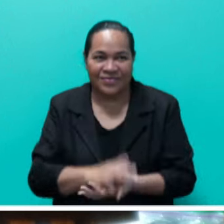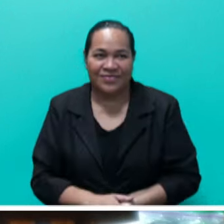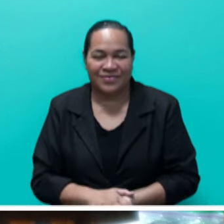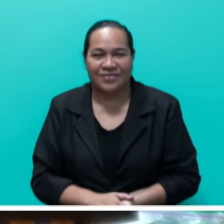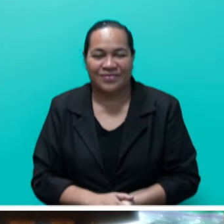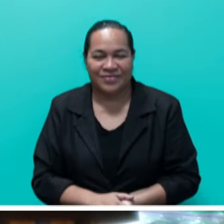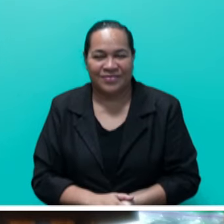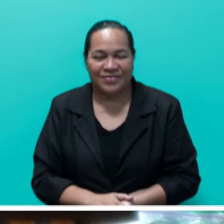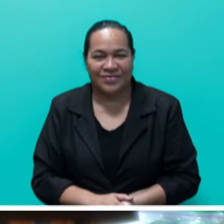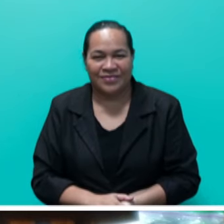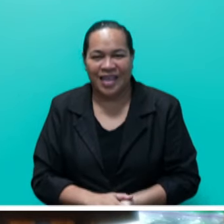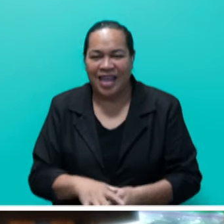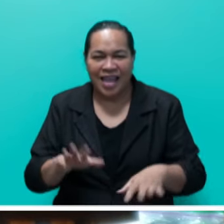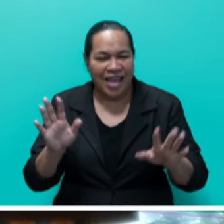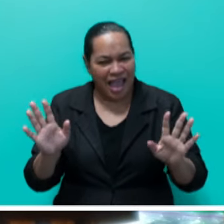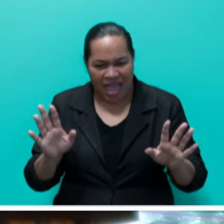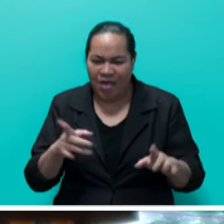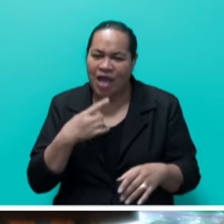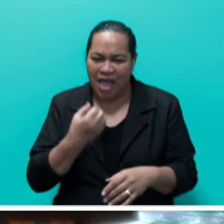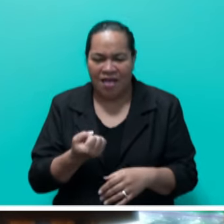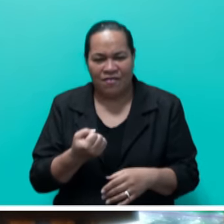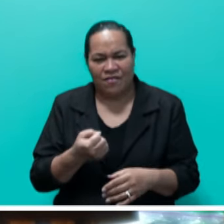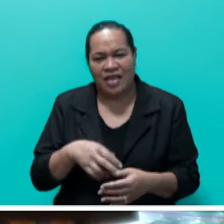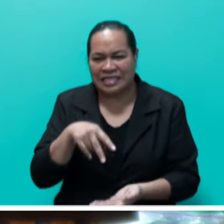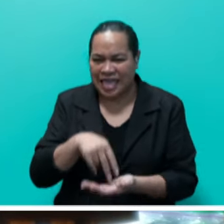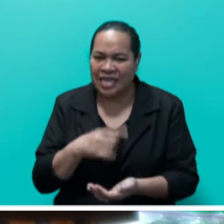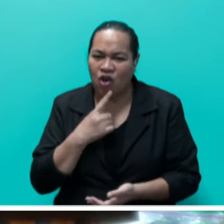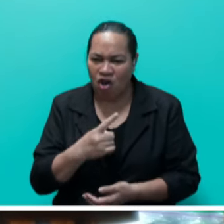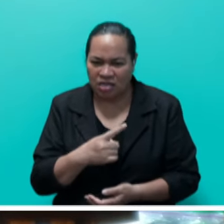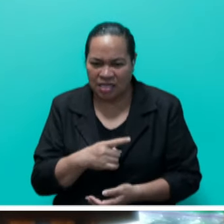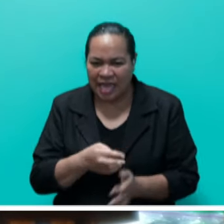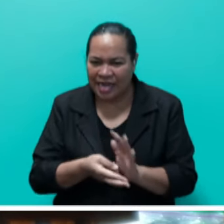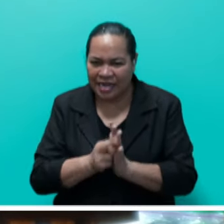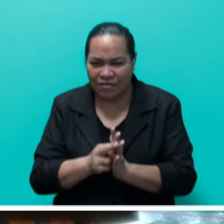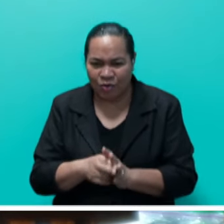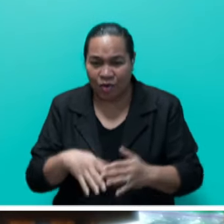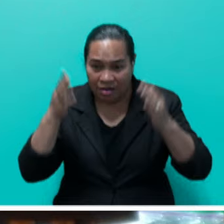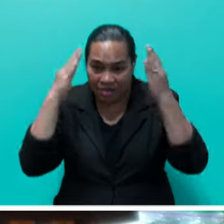We've just got to go through the standing orders review. That's why it's so